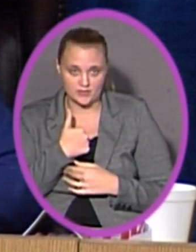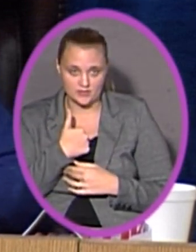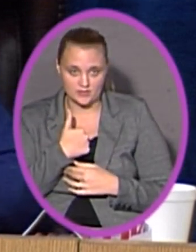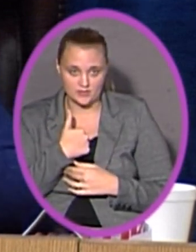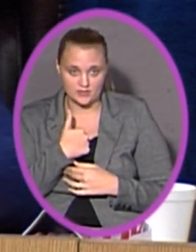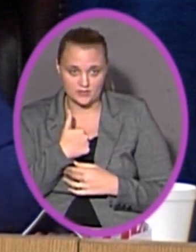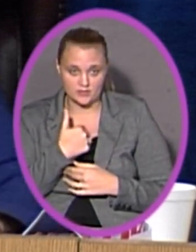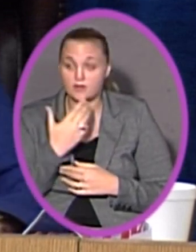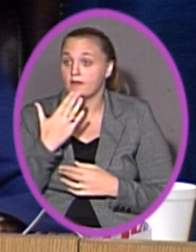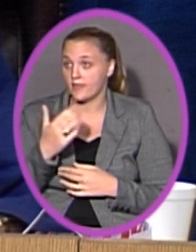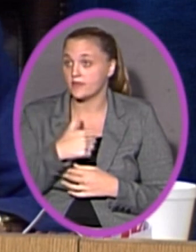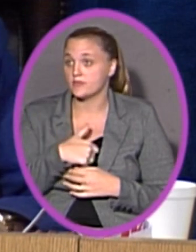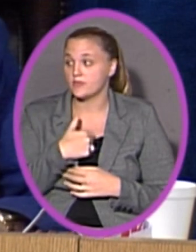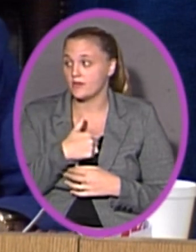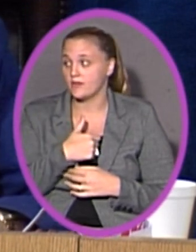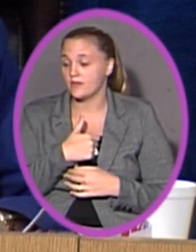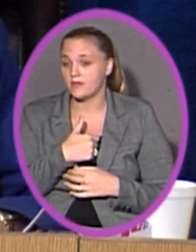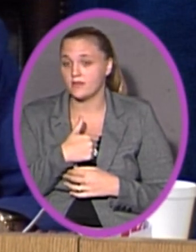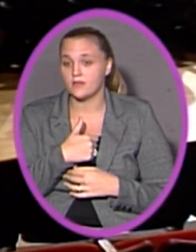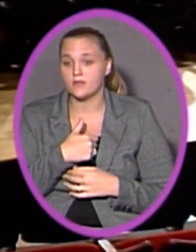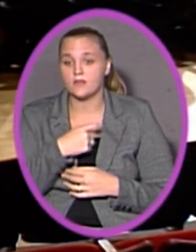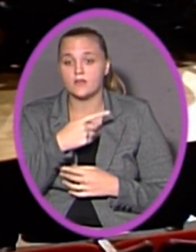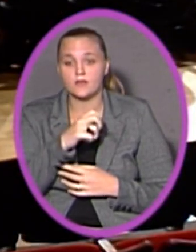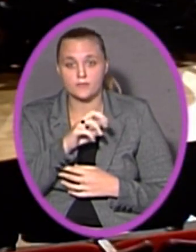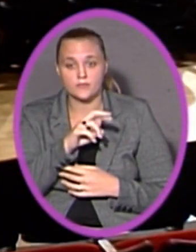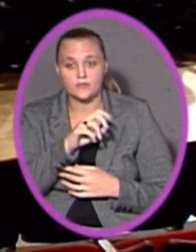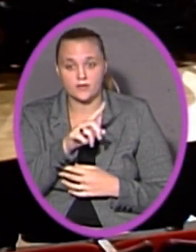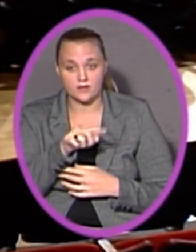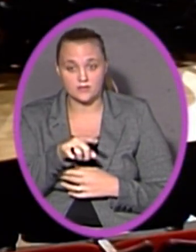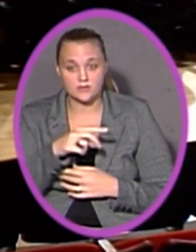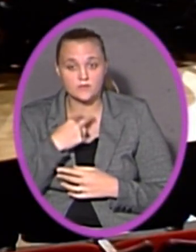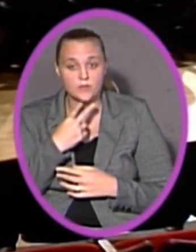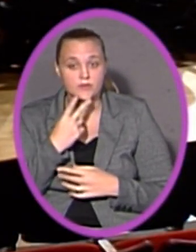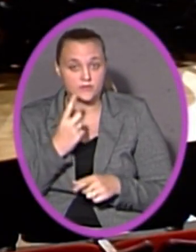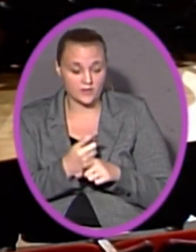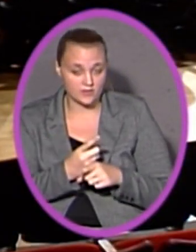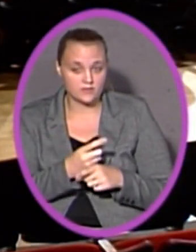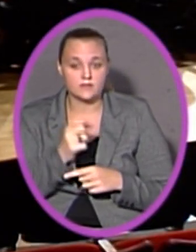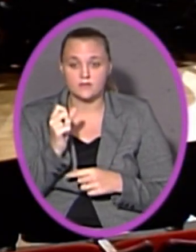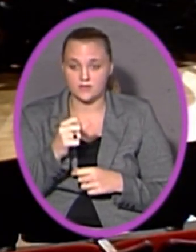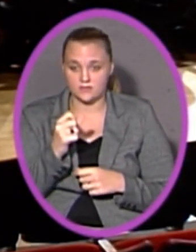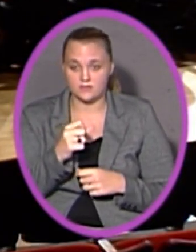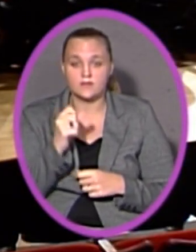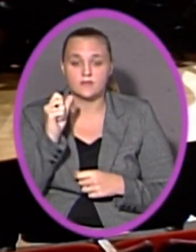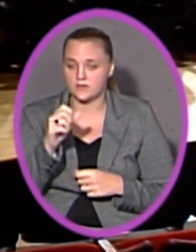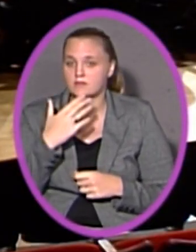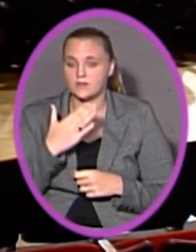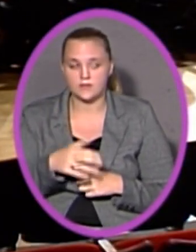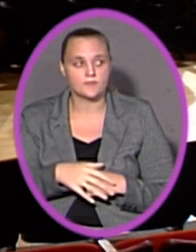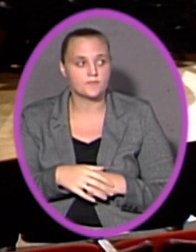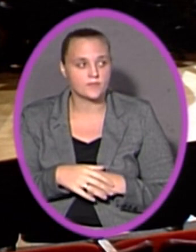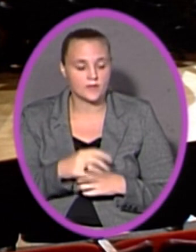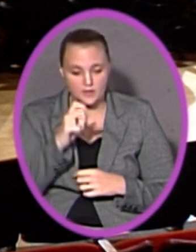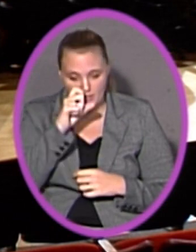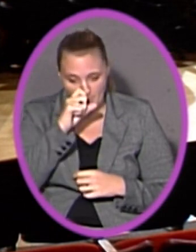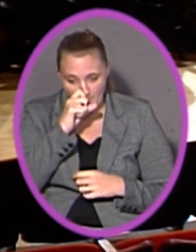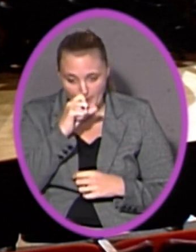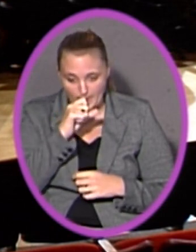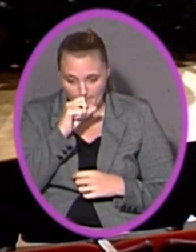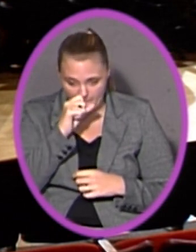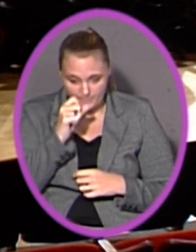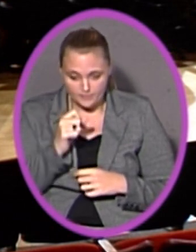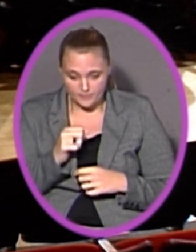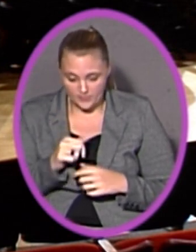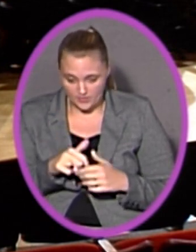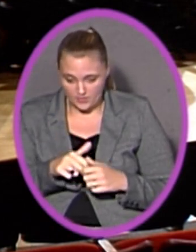Sorry for that. I believe it's Dr. Perez's voice, right, Dr. Perez? Yes. Yes, thank you. Okay, I shouldn't go too much over, but it did